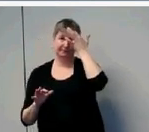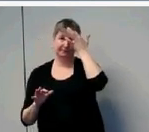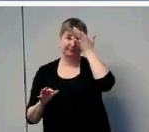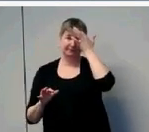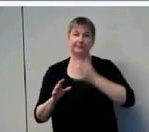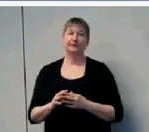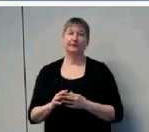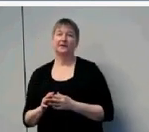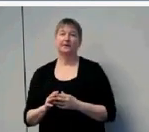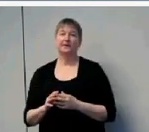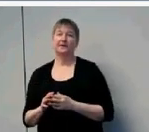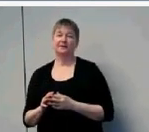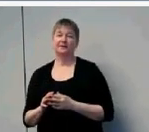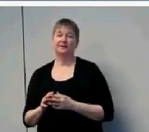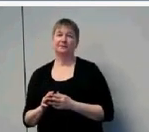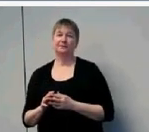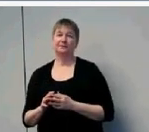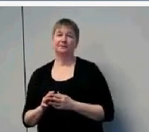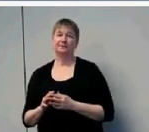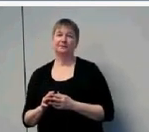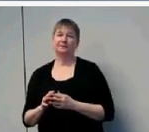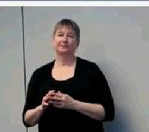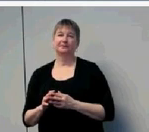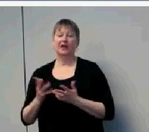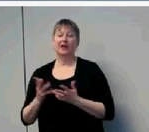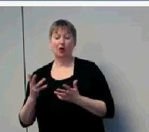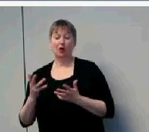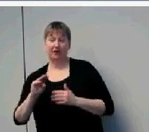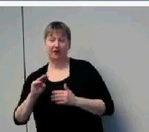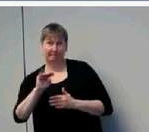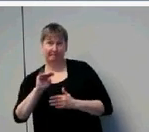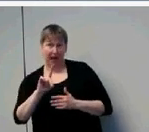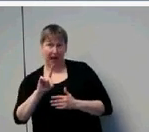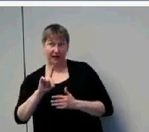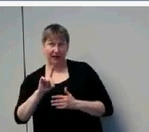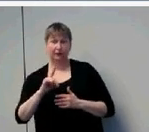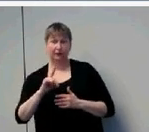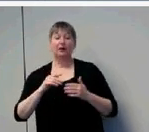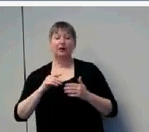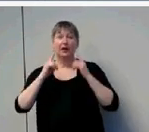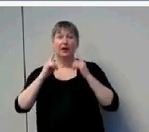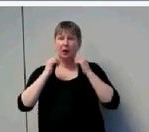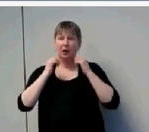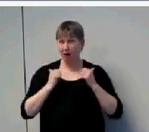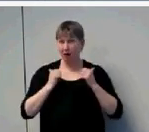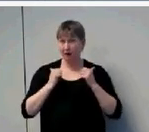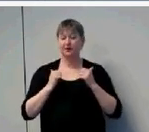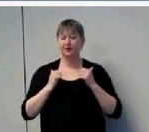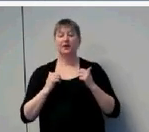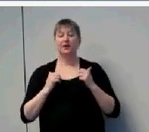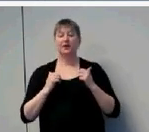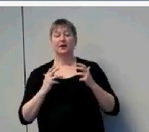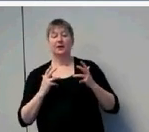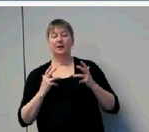mildest losses is being sensitive to the fact that they might perceive their child has limited